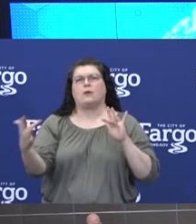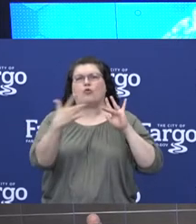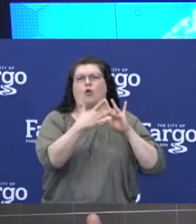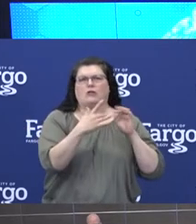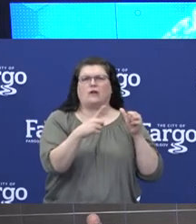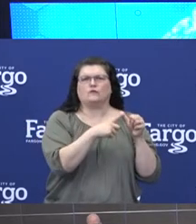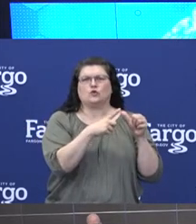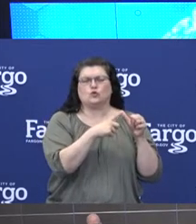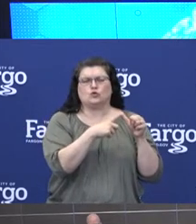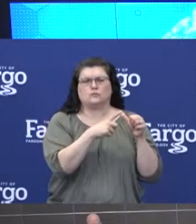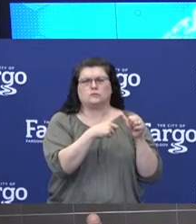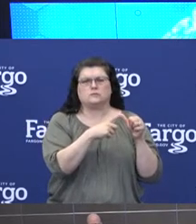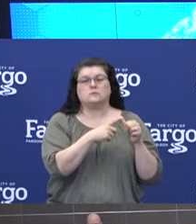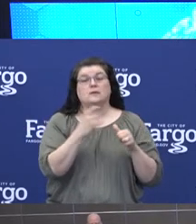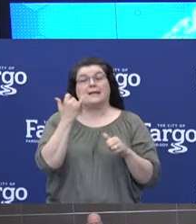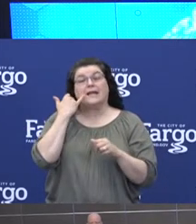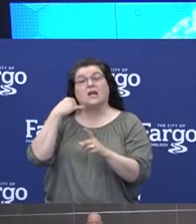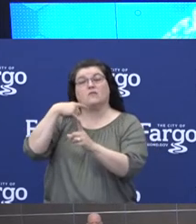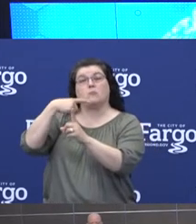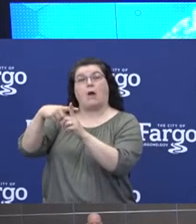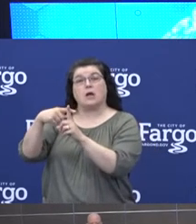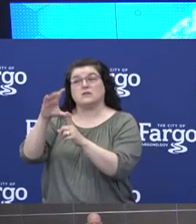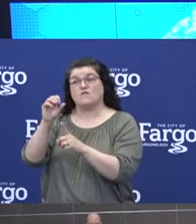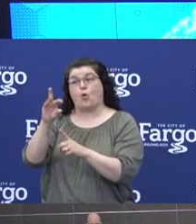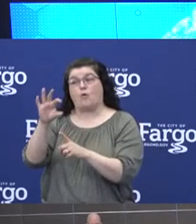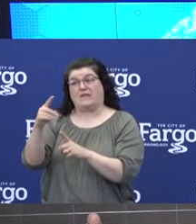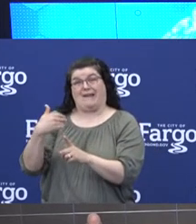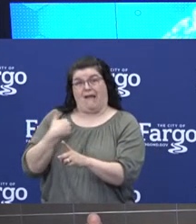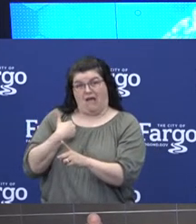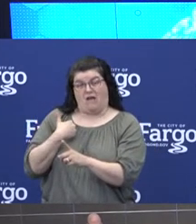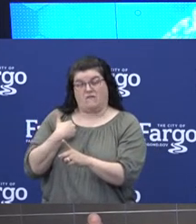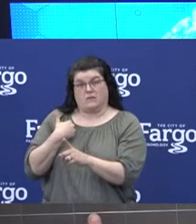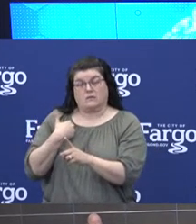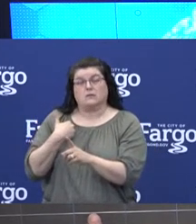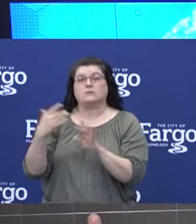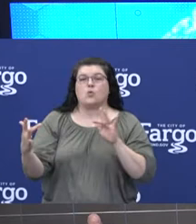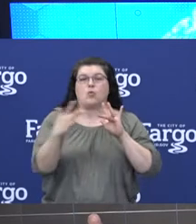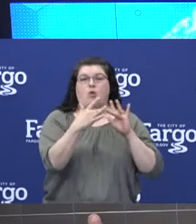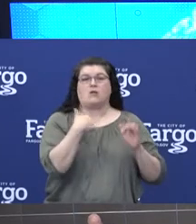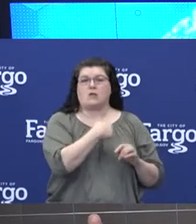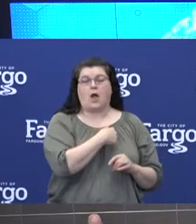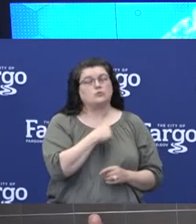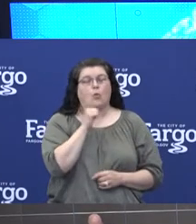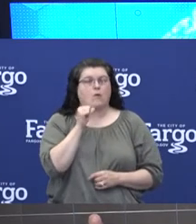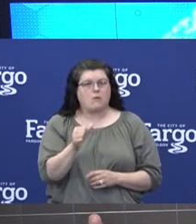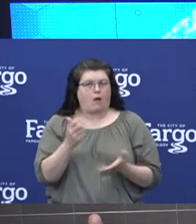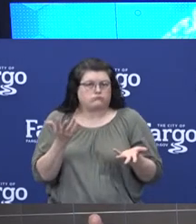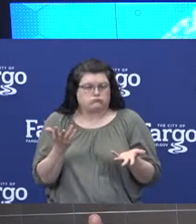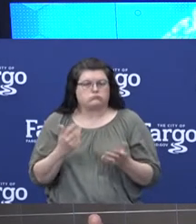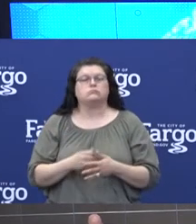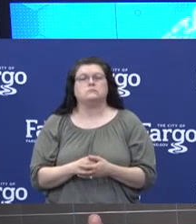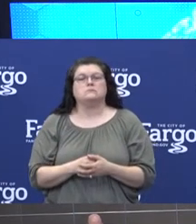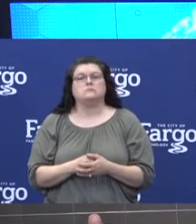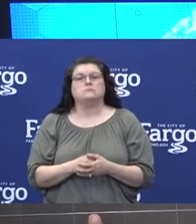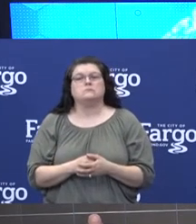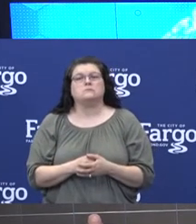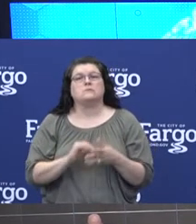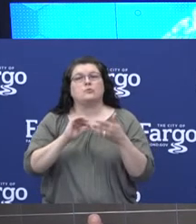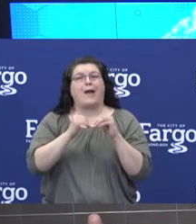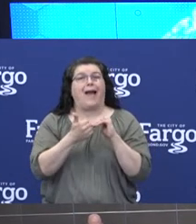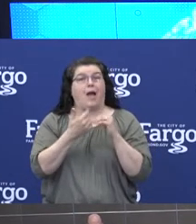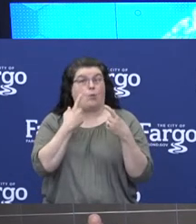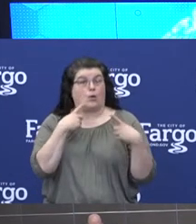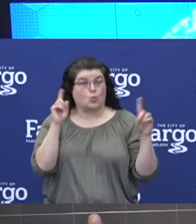whether they have a positive case and or not. The way that it works